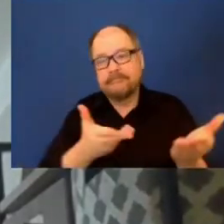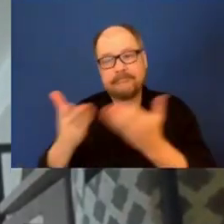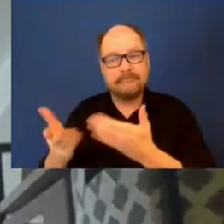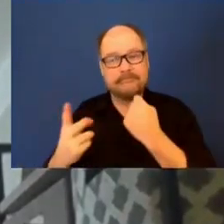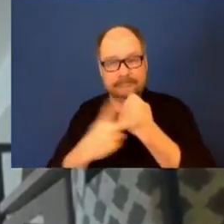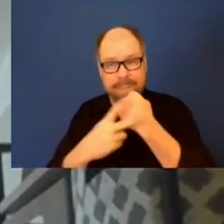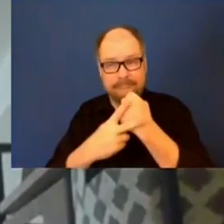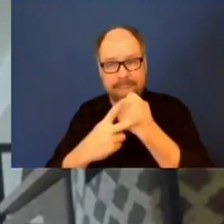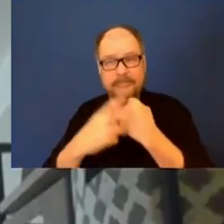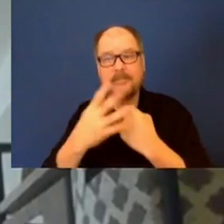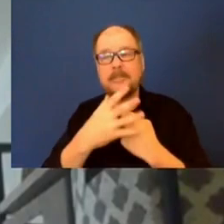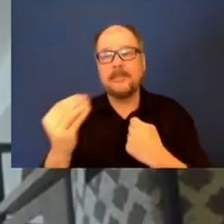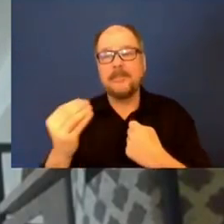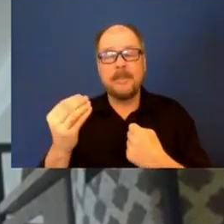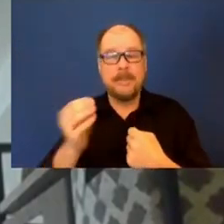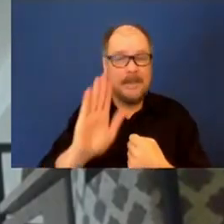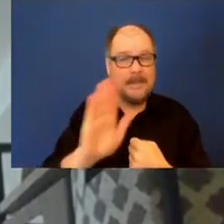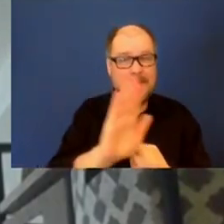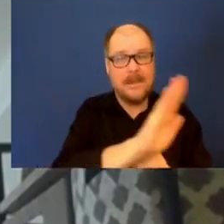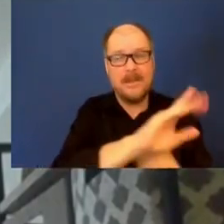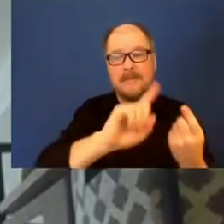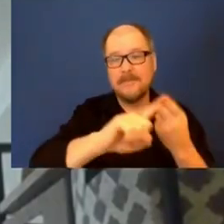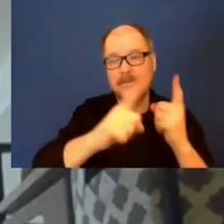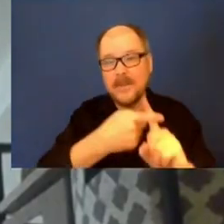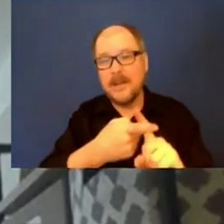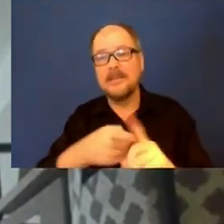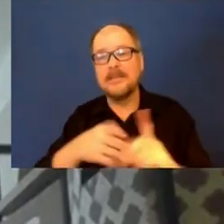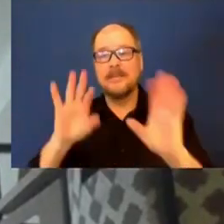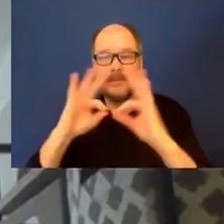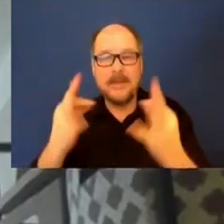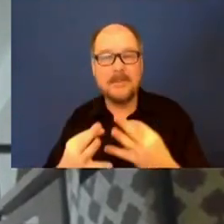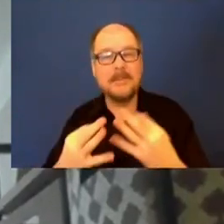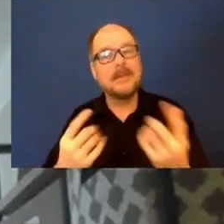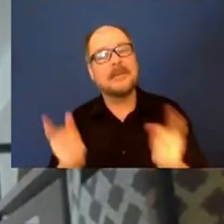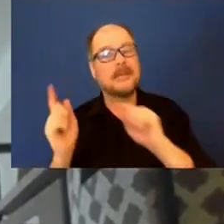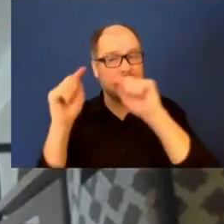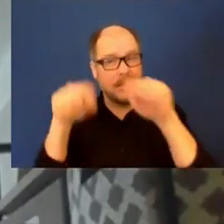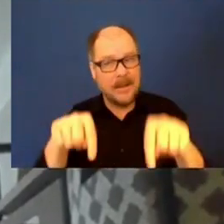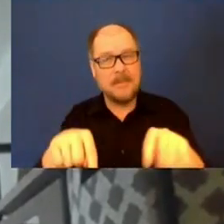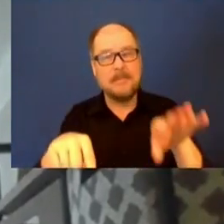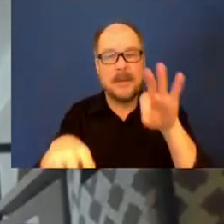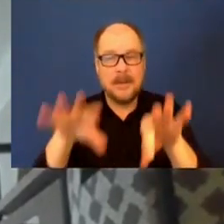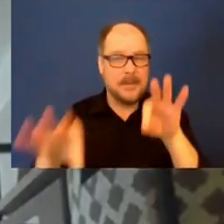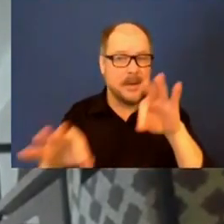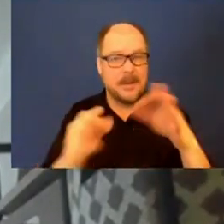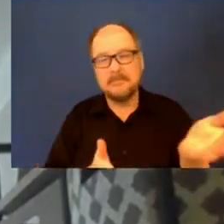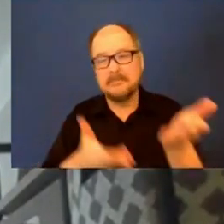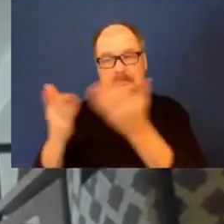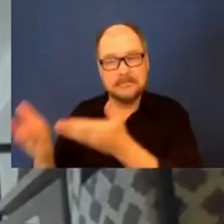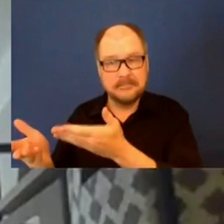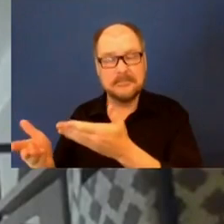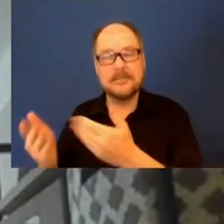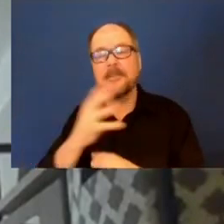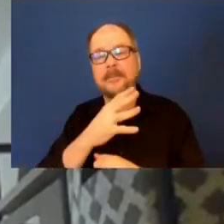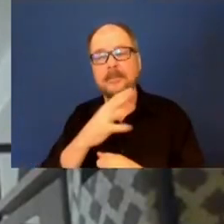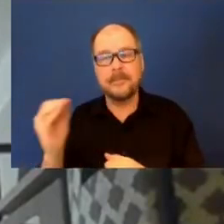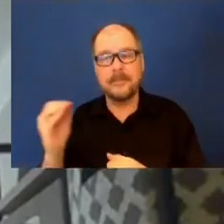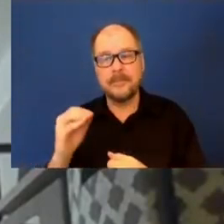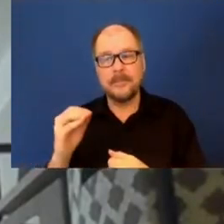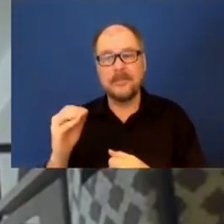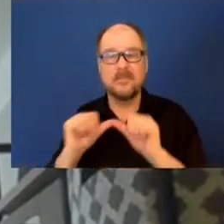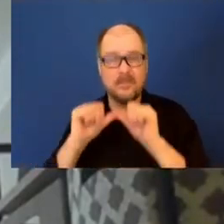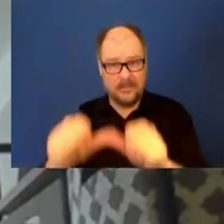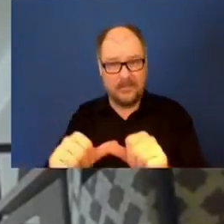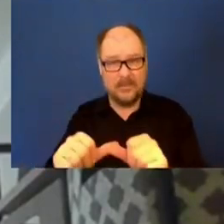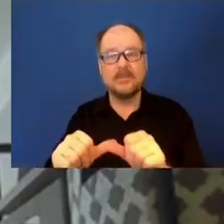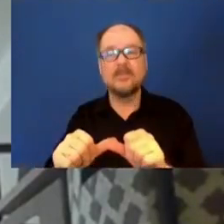We also had family members or friends were coming and picking up items for people as well. And they were continuing